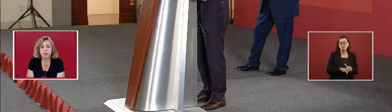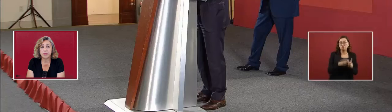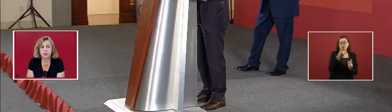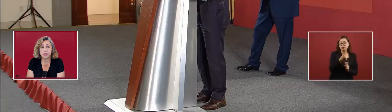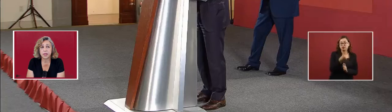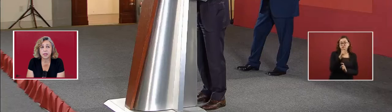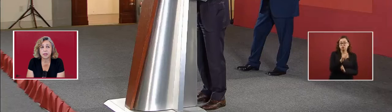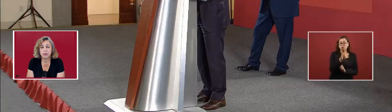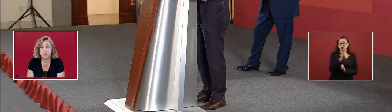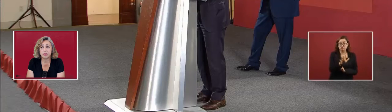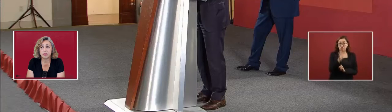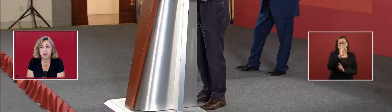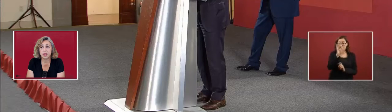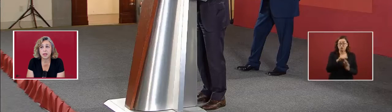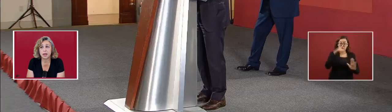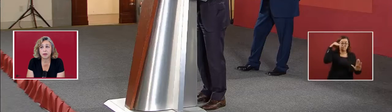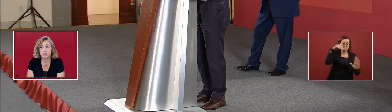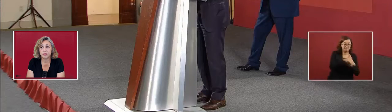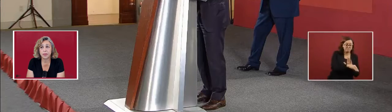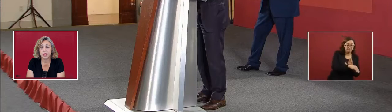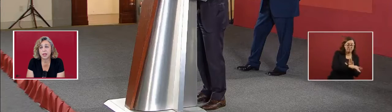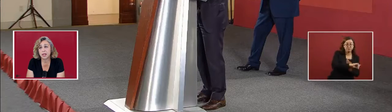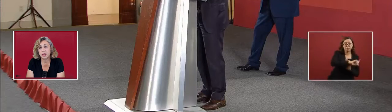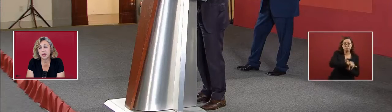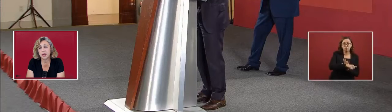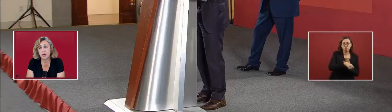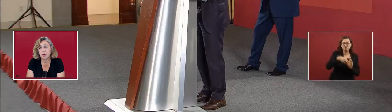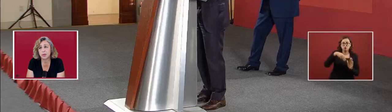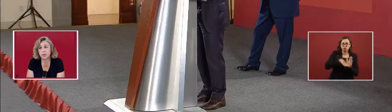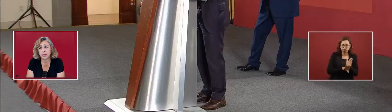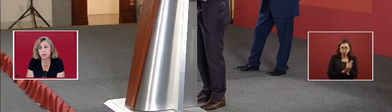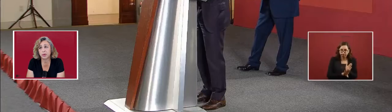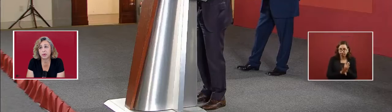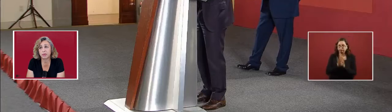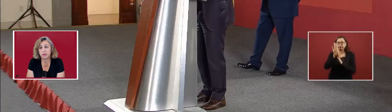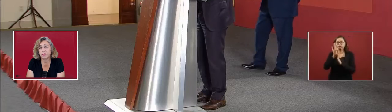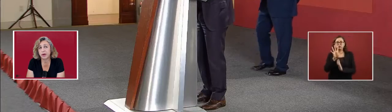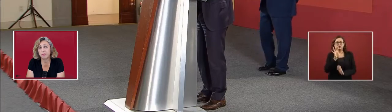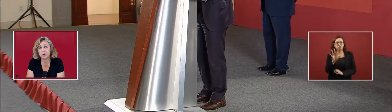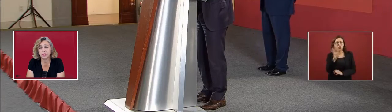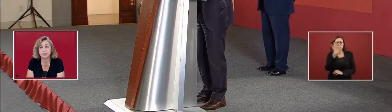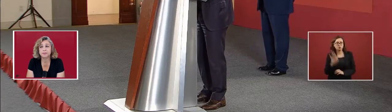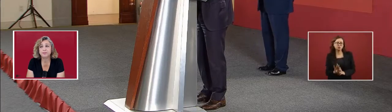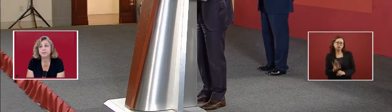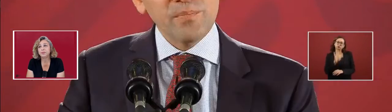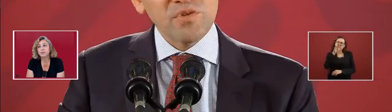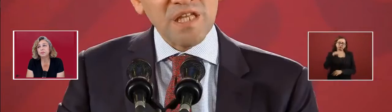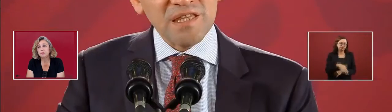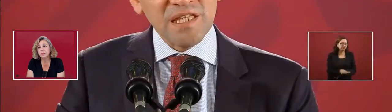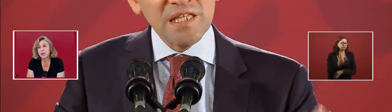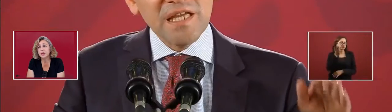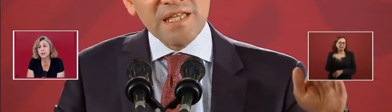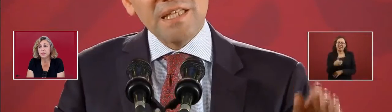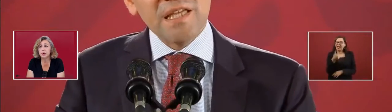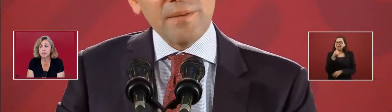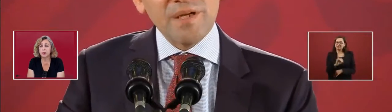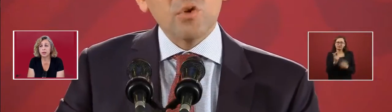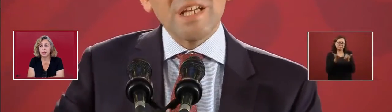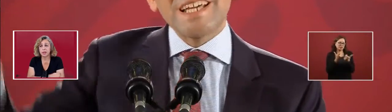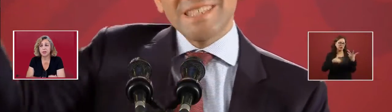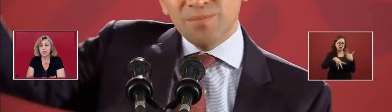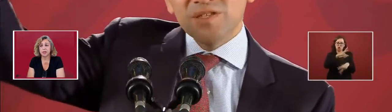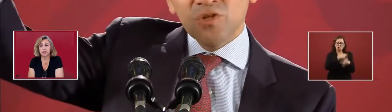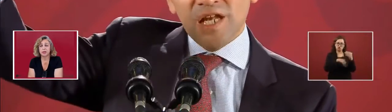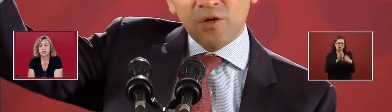6.5% growth, and then at the end he wound up with a growth of 5%. The important